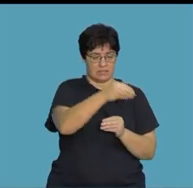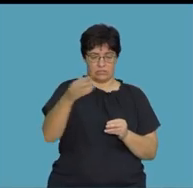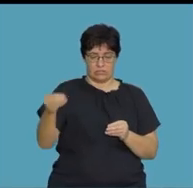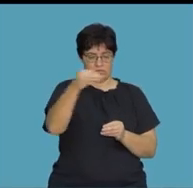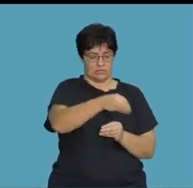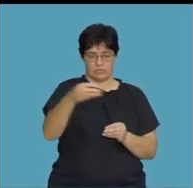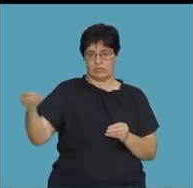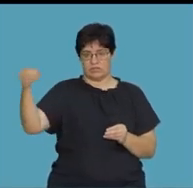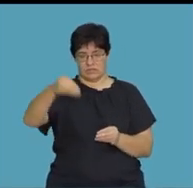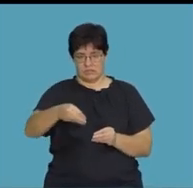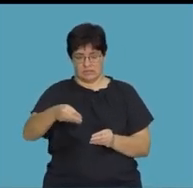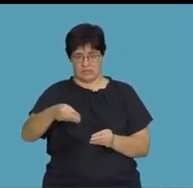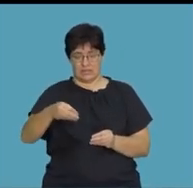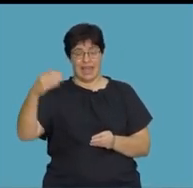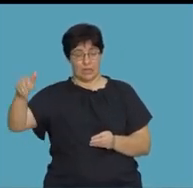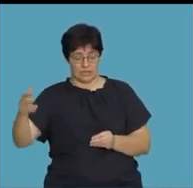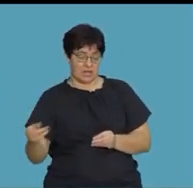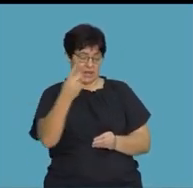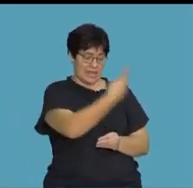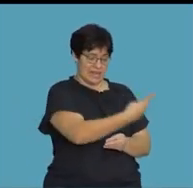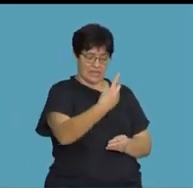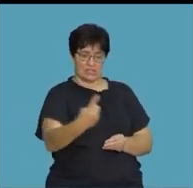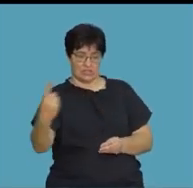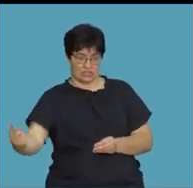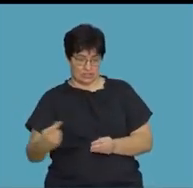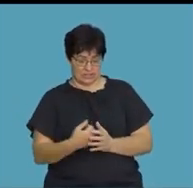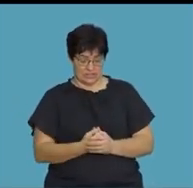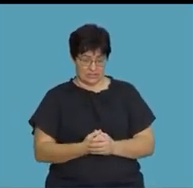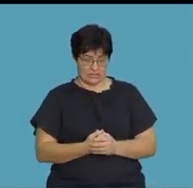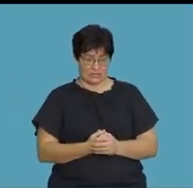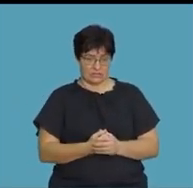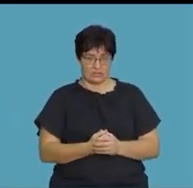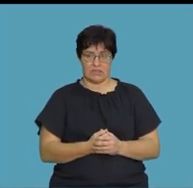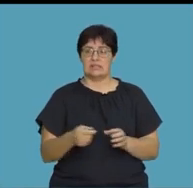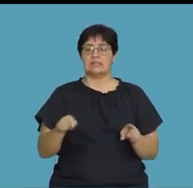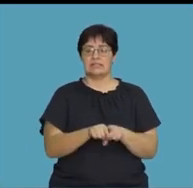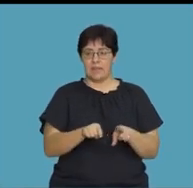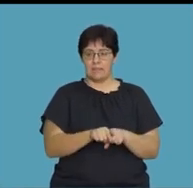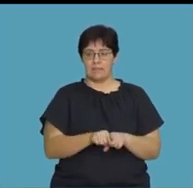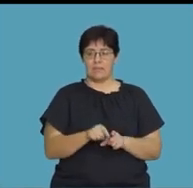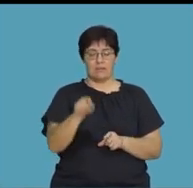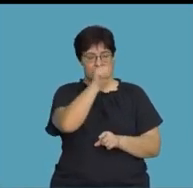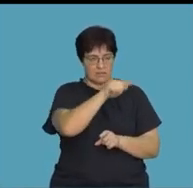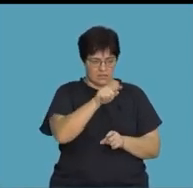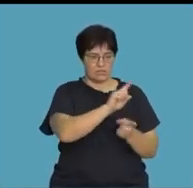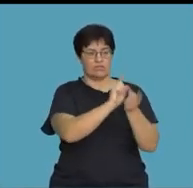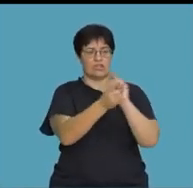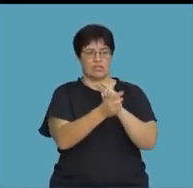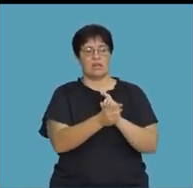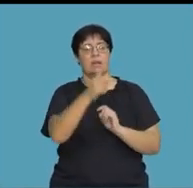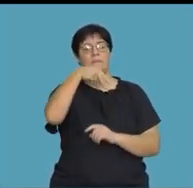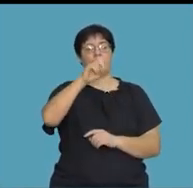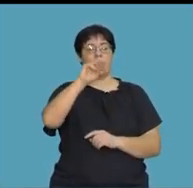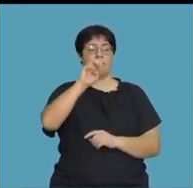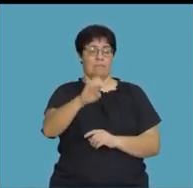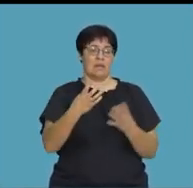we distributed the exponent outside there to the exponent inside. We also changed this